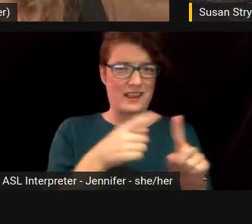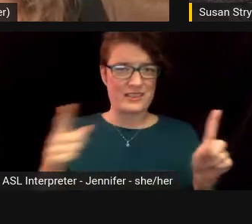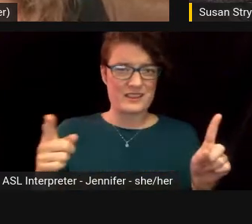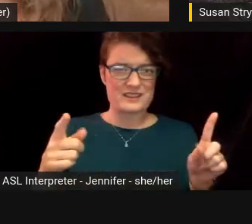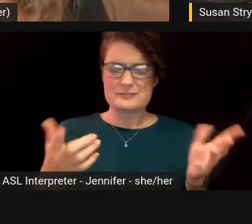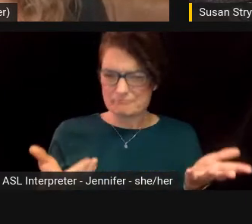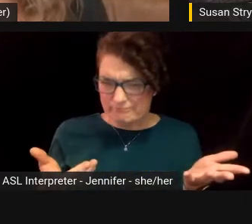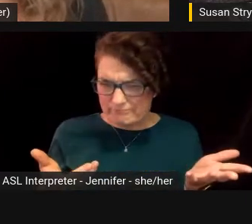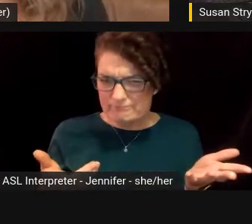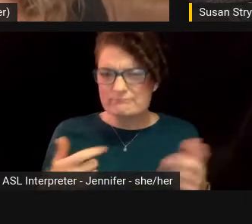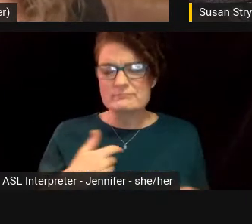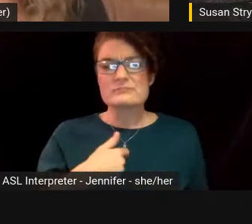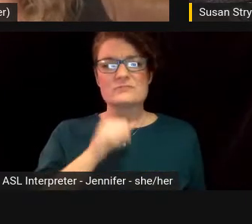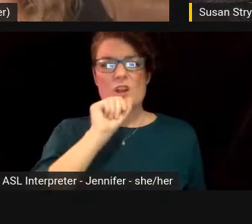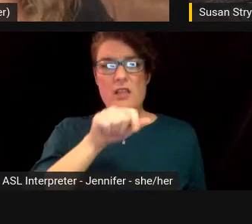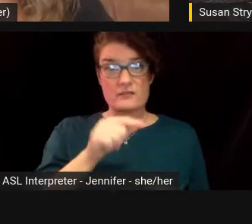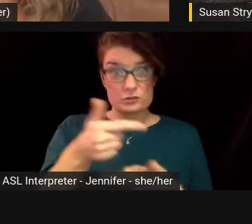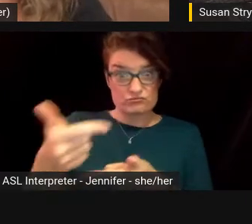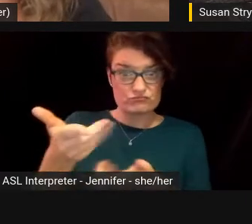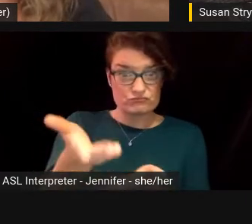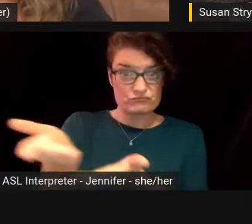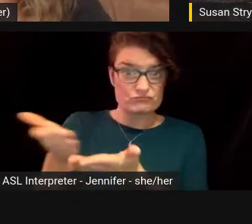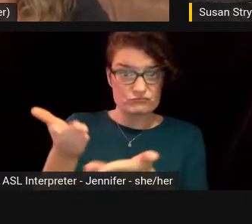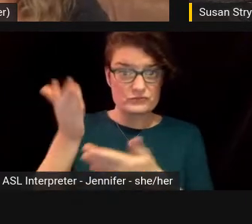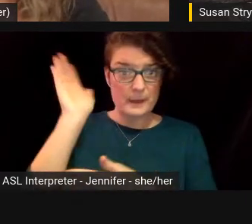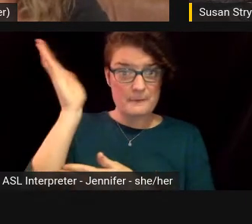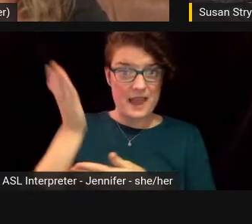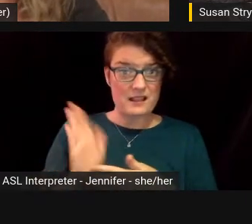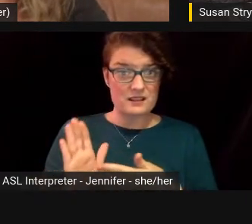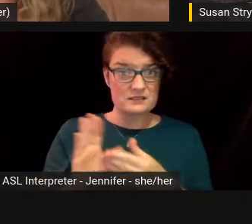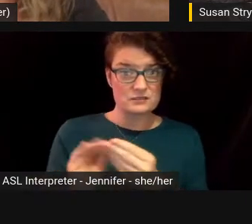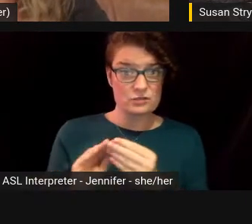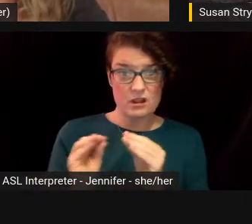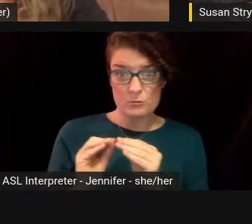to turn that over to one of our other panelists to talk more about.